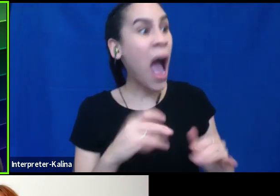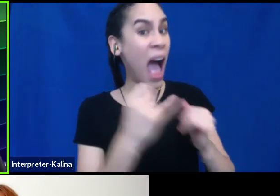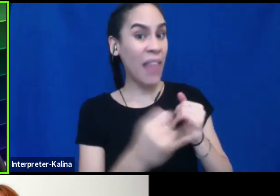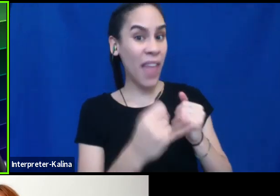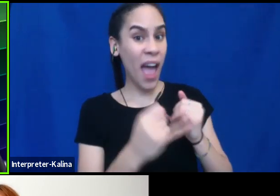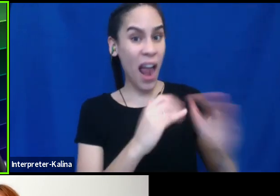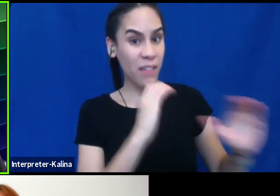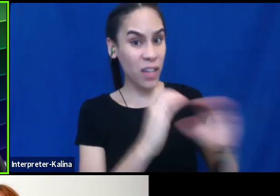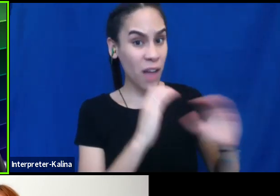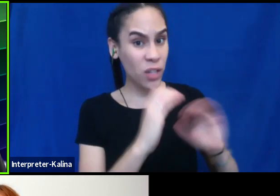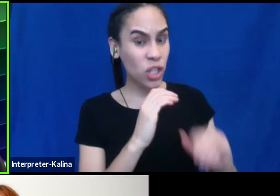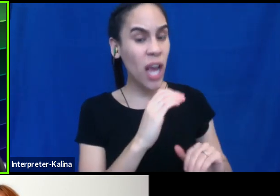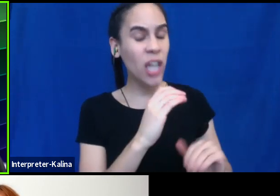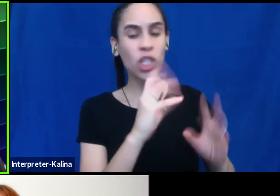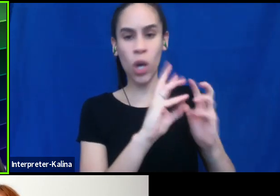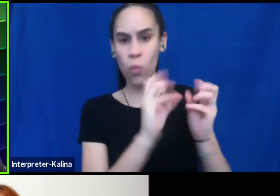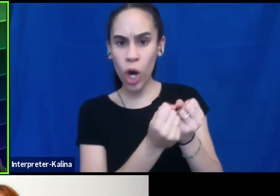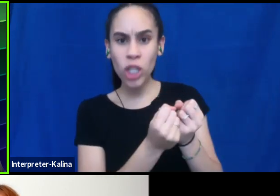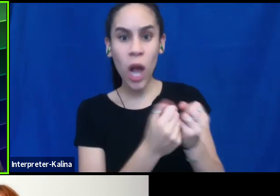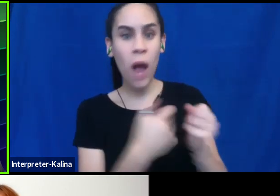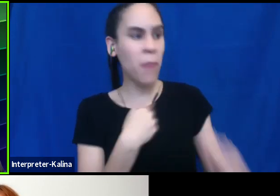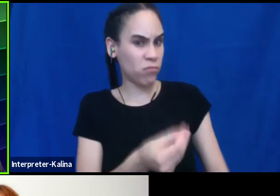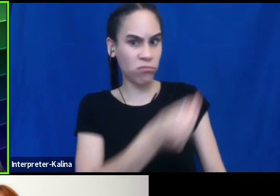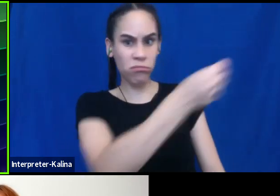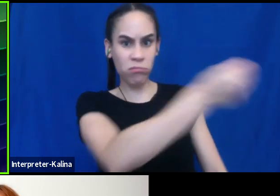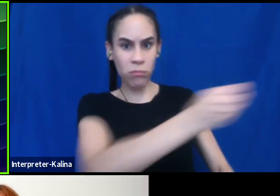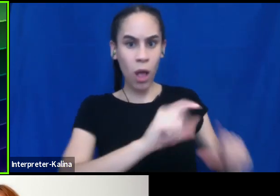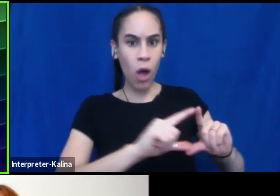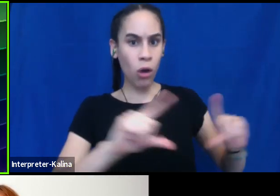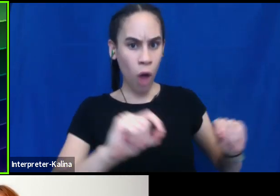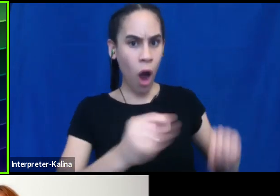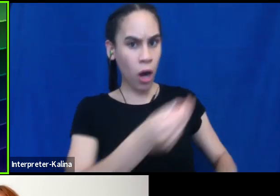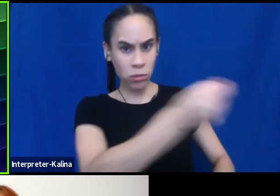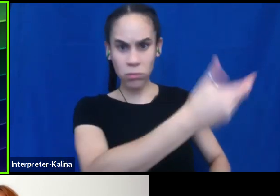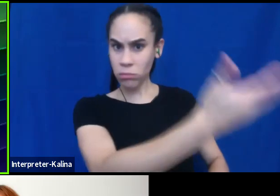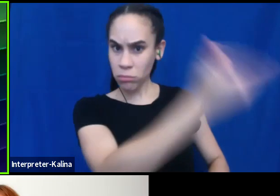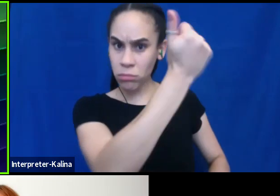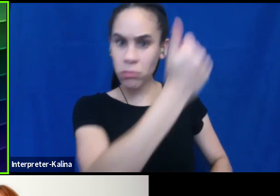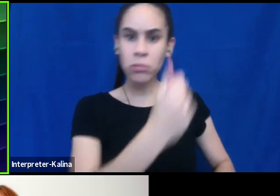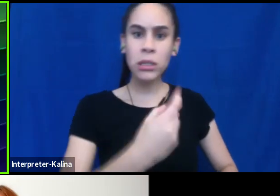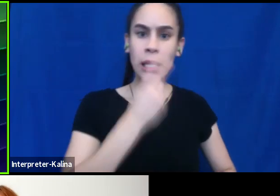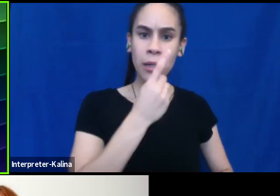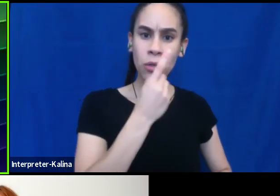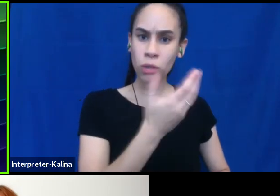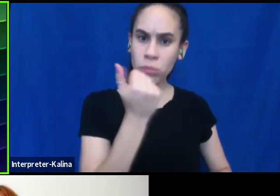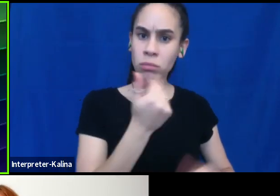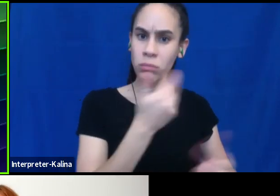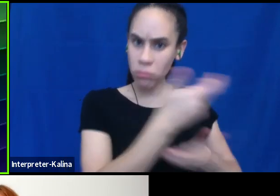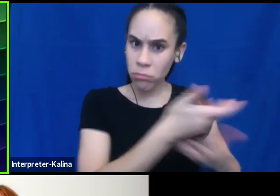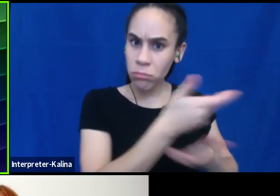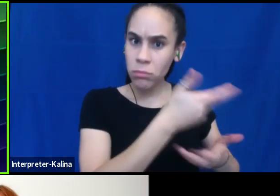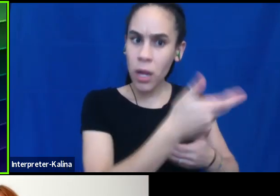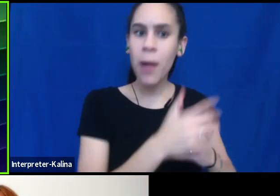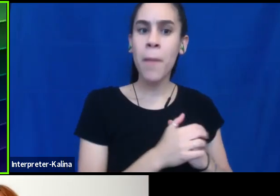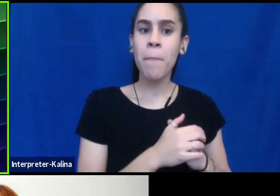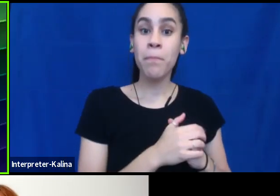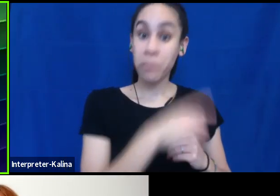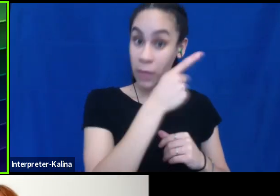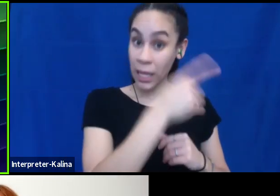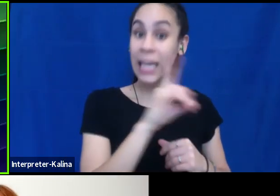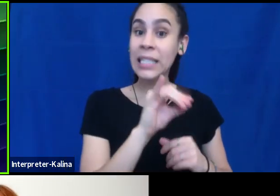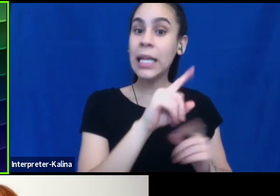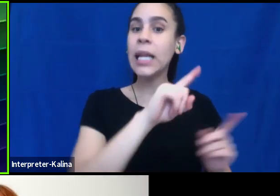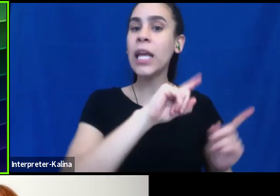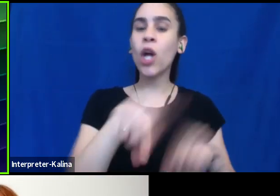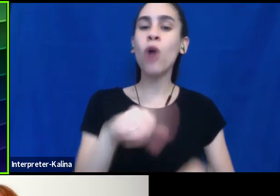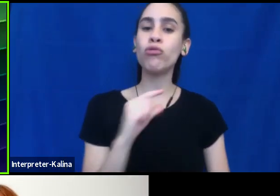conversation, at the end of the workshop, I gave him my card and I, I invited him out to dinner. Um, and he said he actually went to his